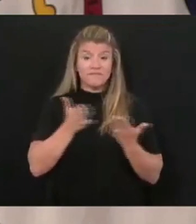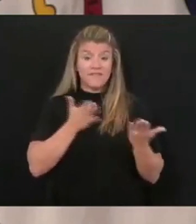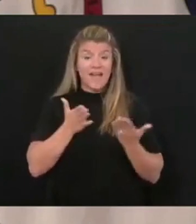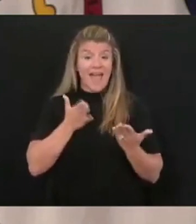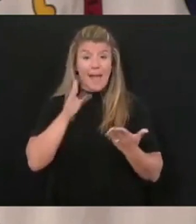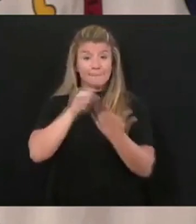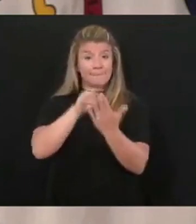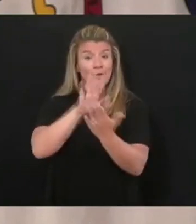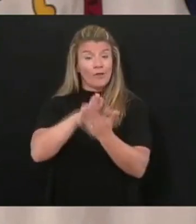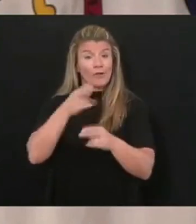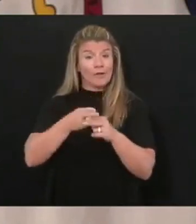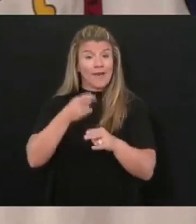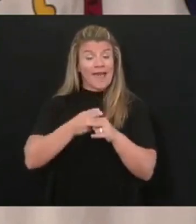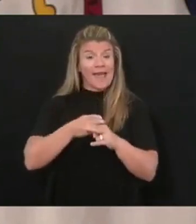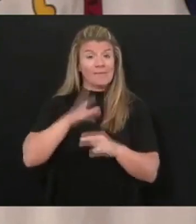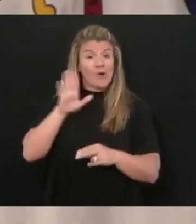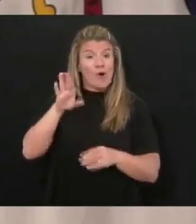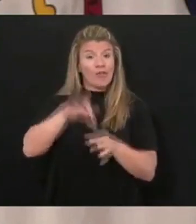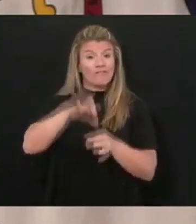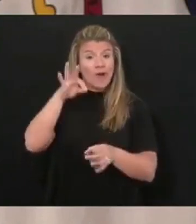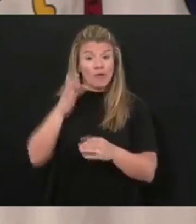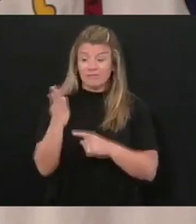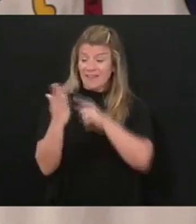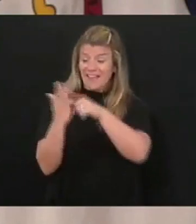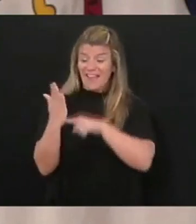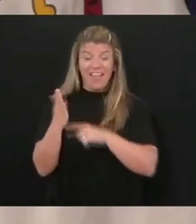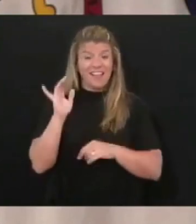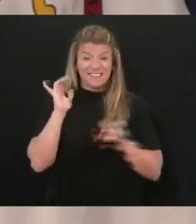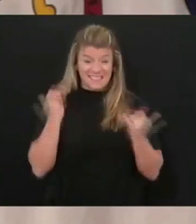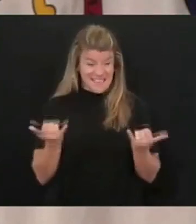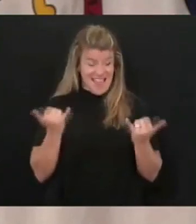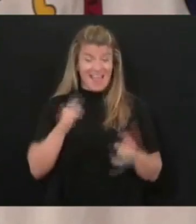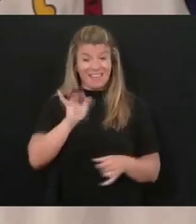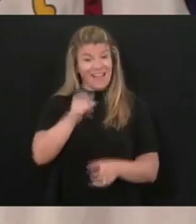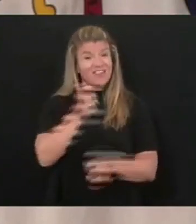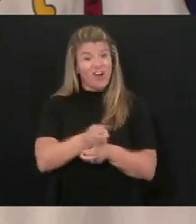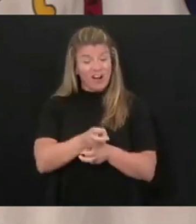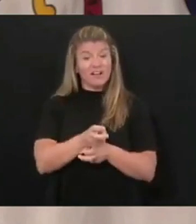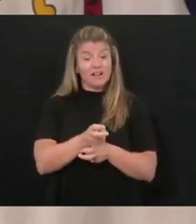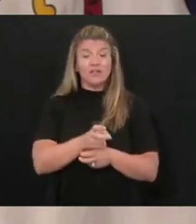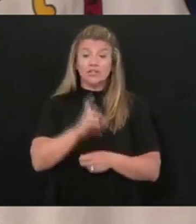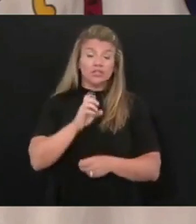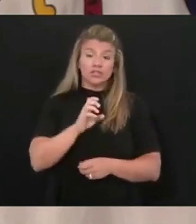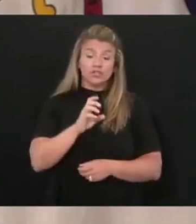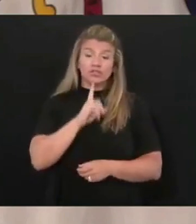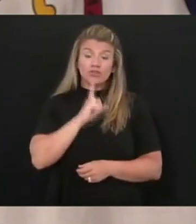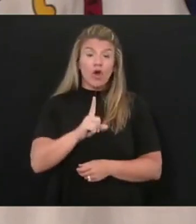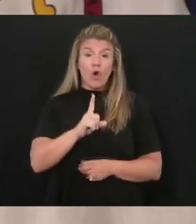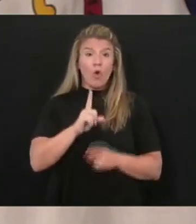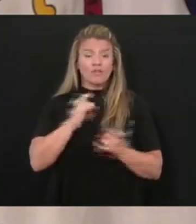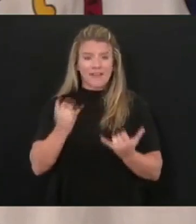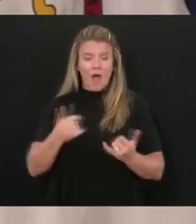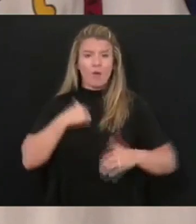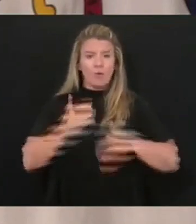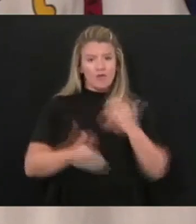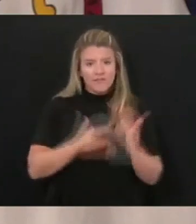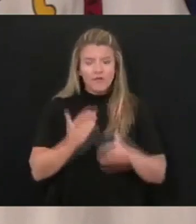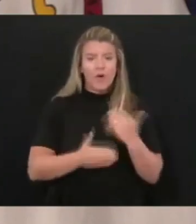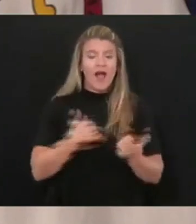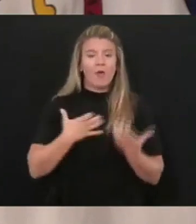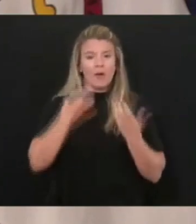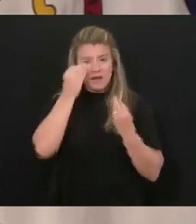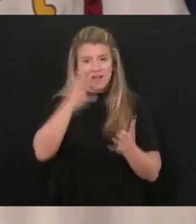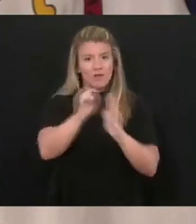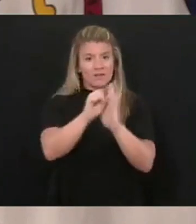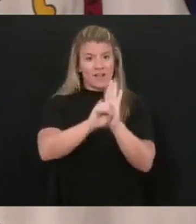put their name on the ballot. Because this day and time, that's tough stuff. So so nevertheless, as we go forward, I'd say to West Virginia,